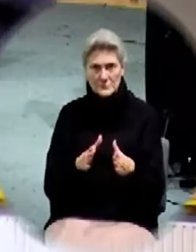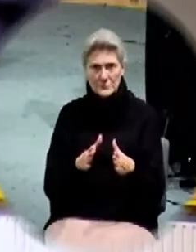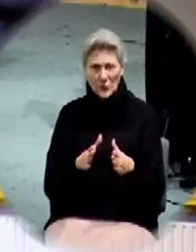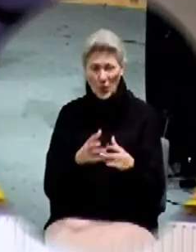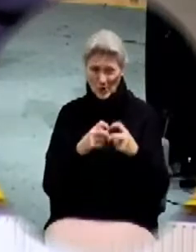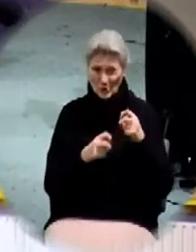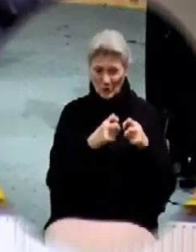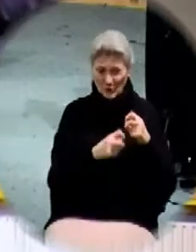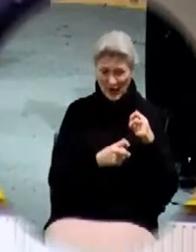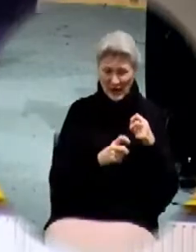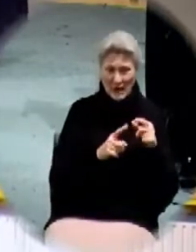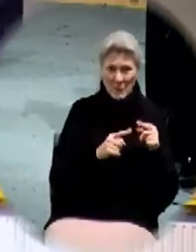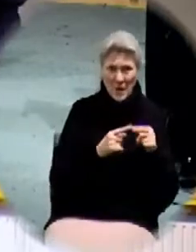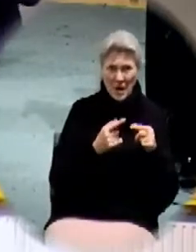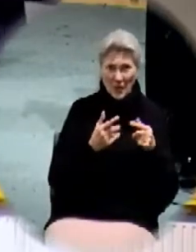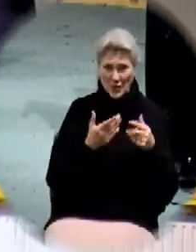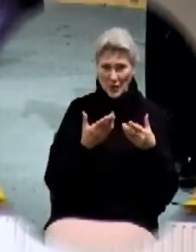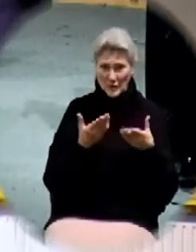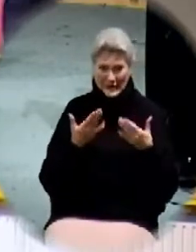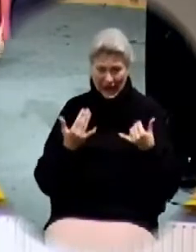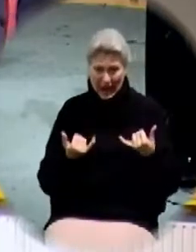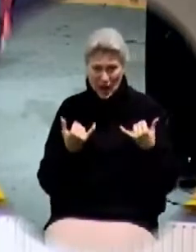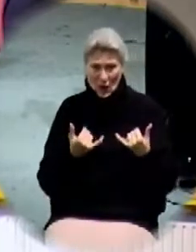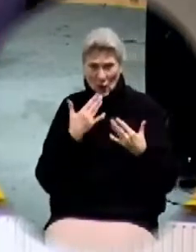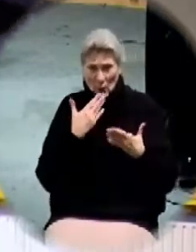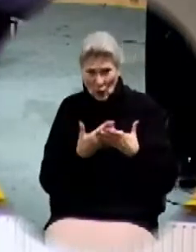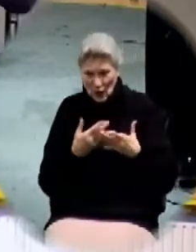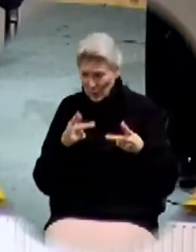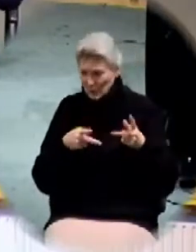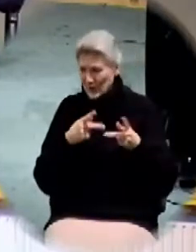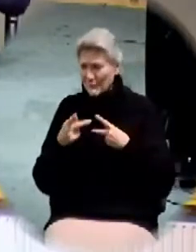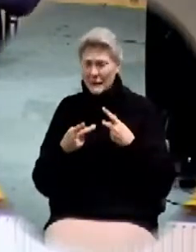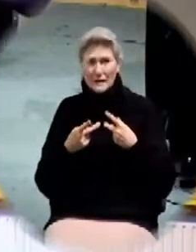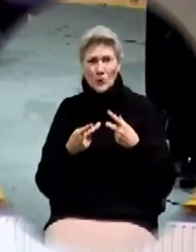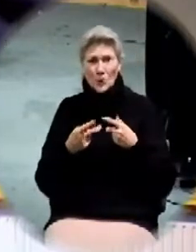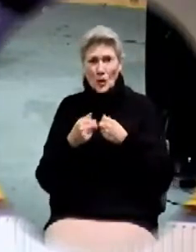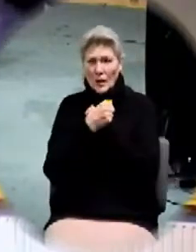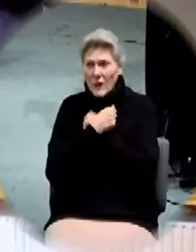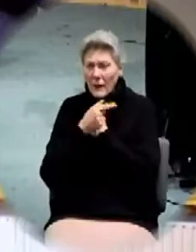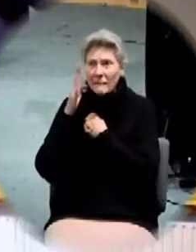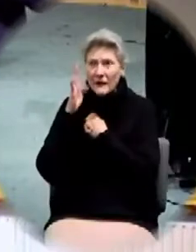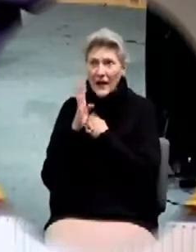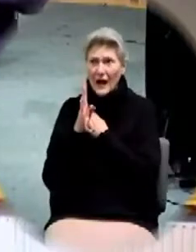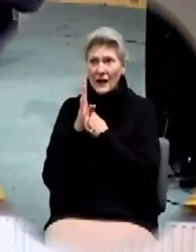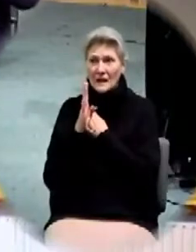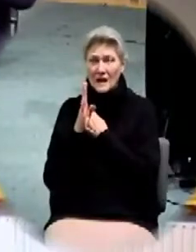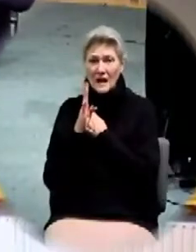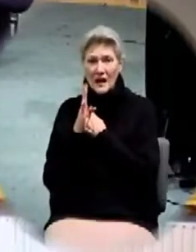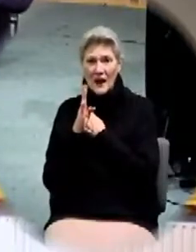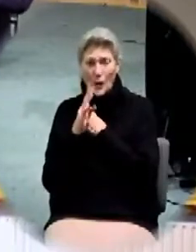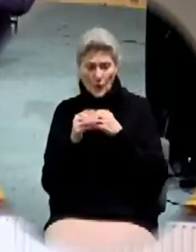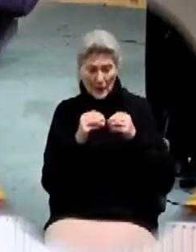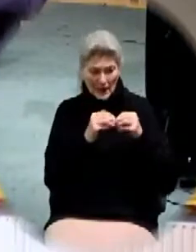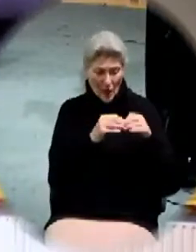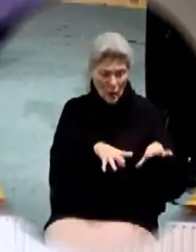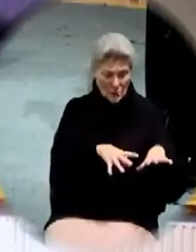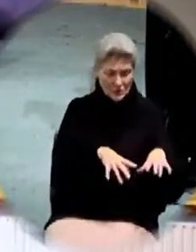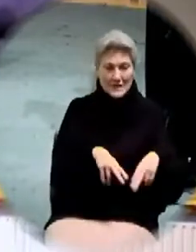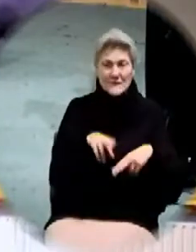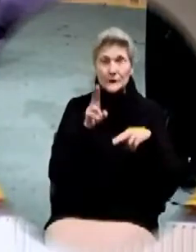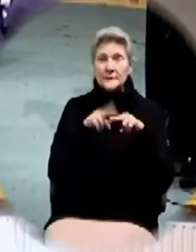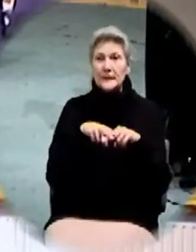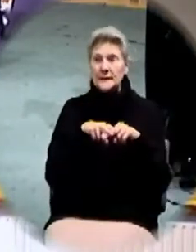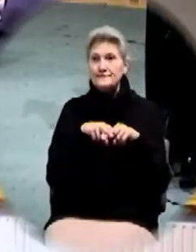about our present time? Is that people, good people, good well-meaning people who love God are going to lose out because they're sitting in inertia.